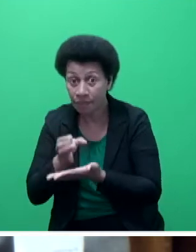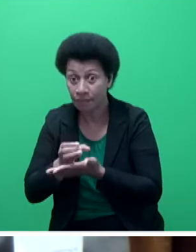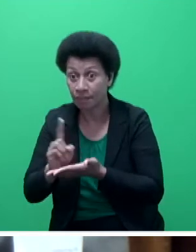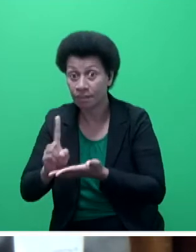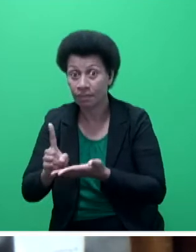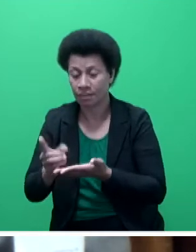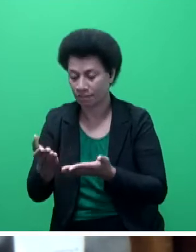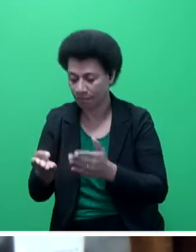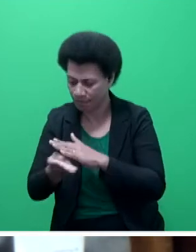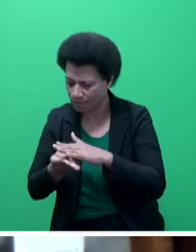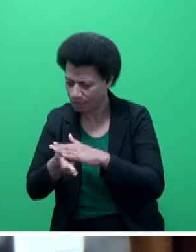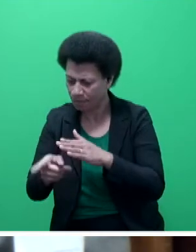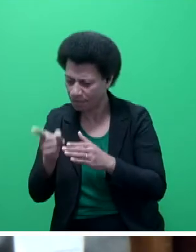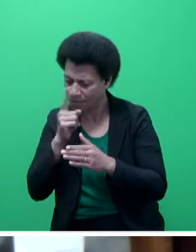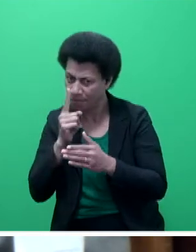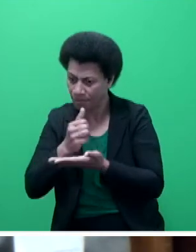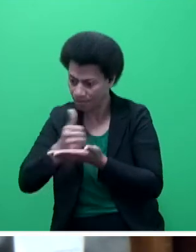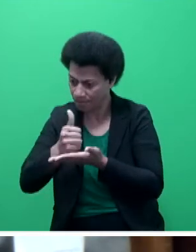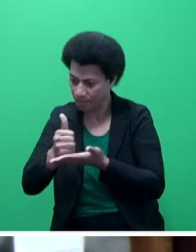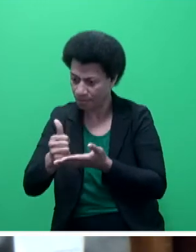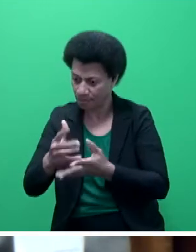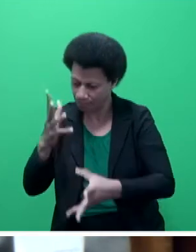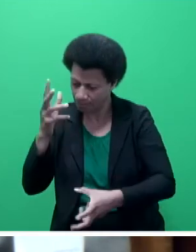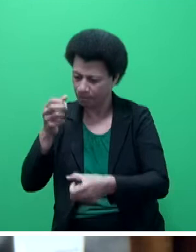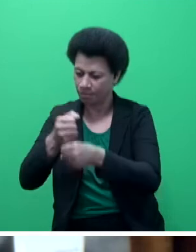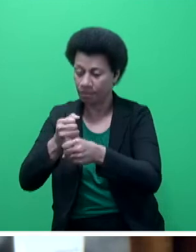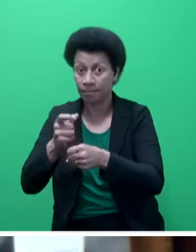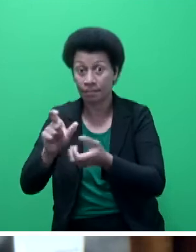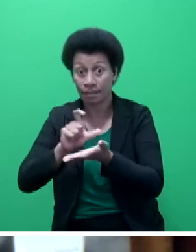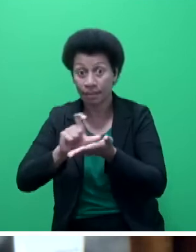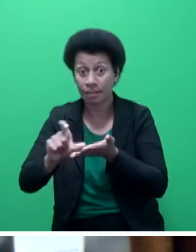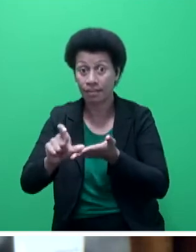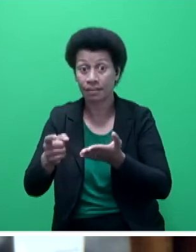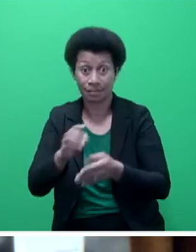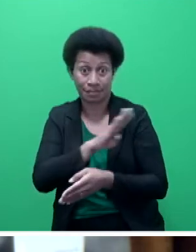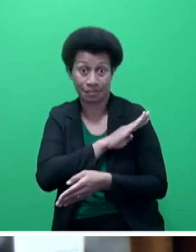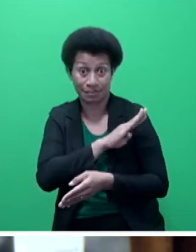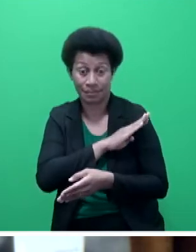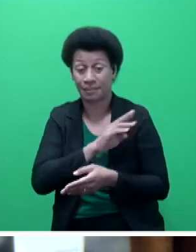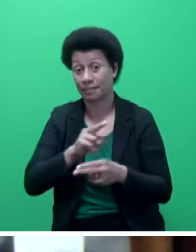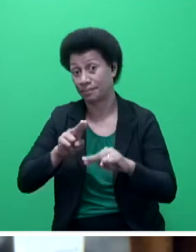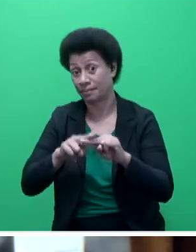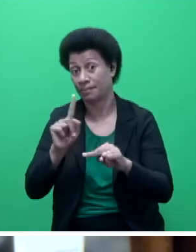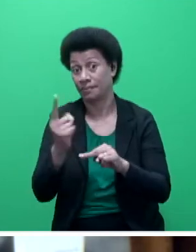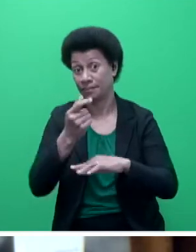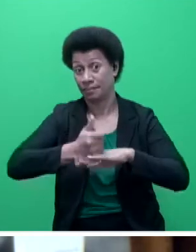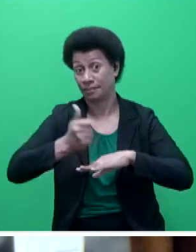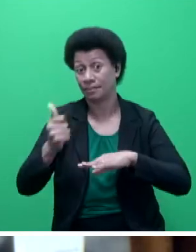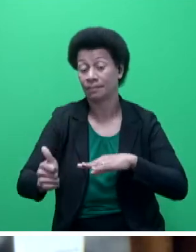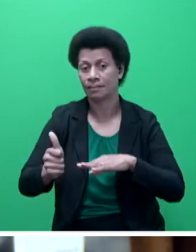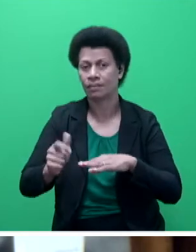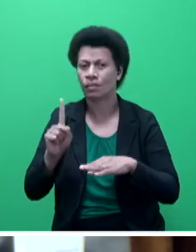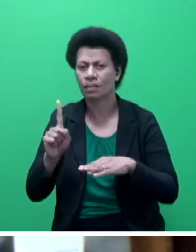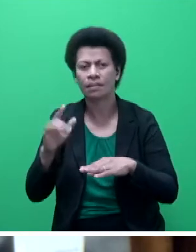based on current population estimates, it is clear that under the Baini Marama government and the Fiji First government almost 100